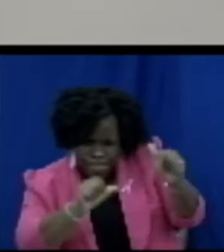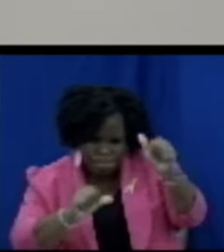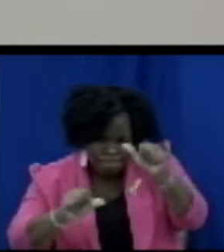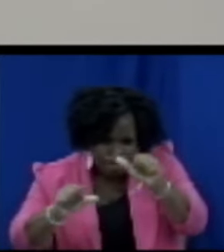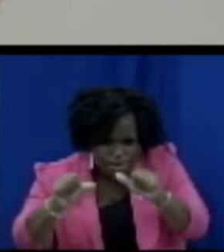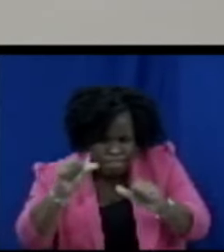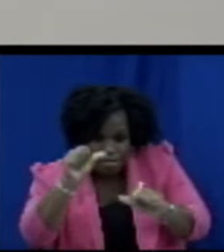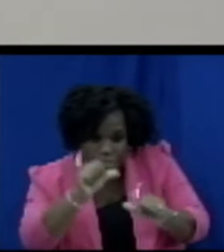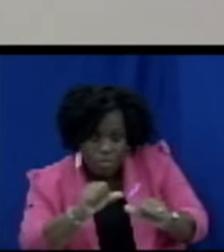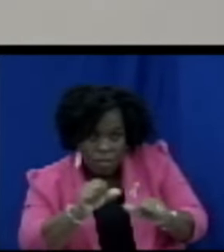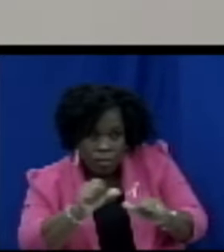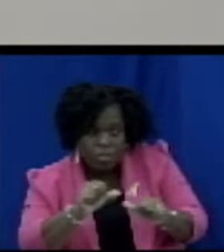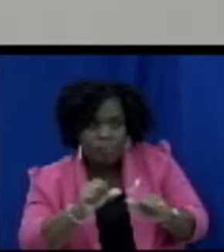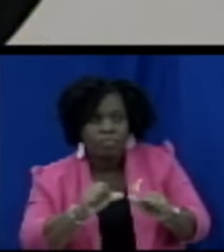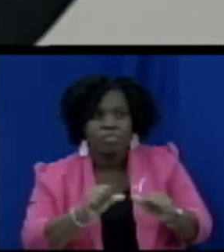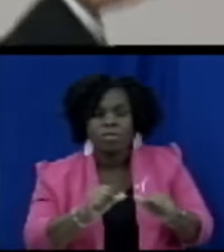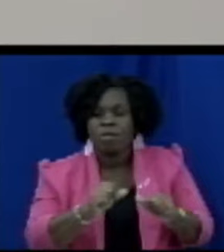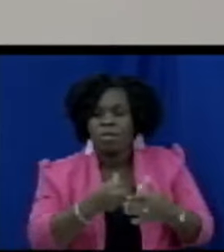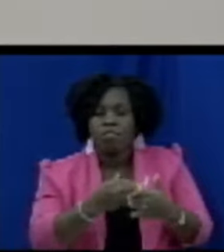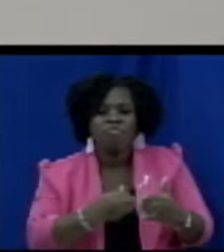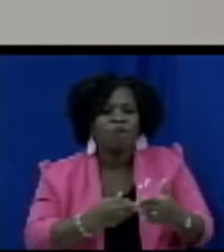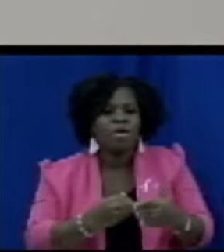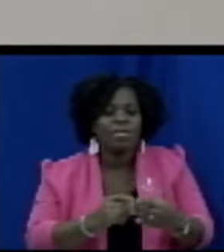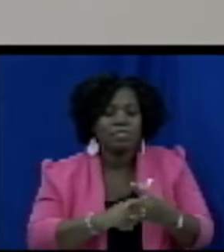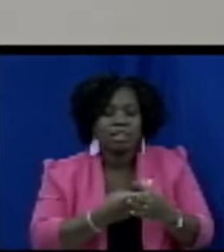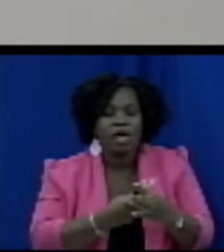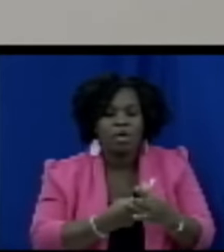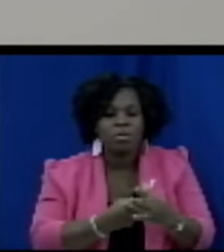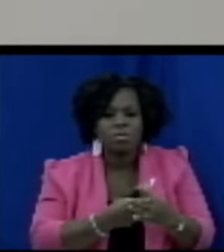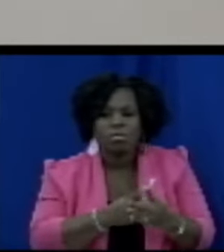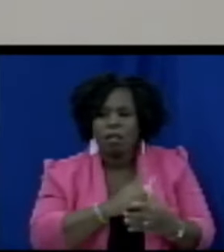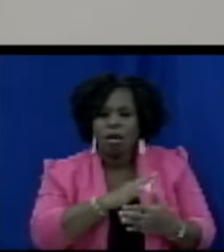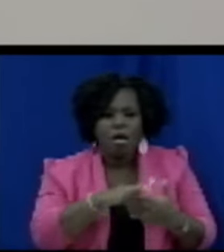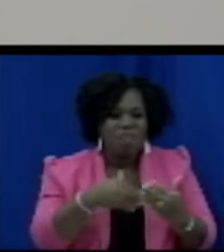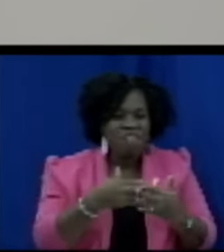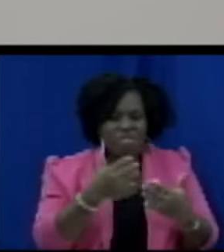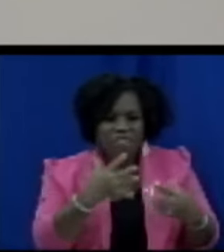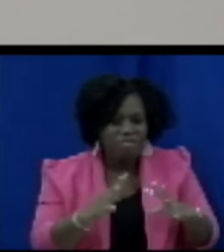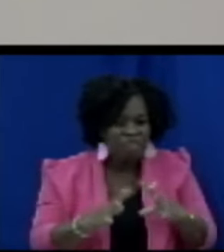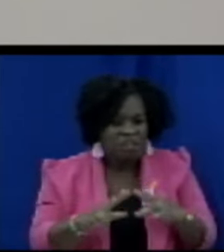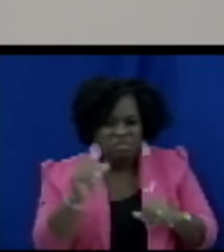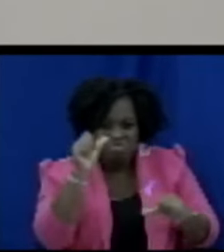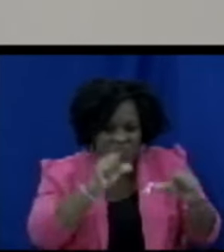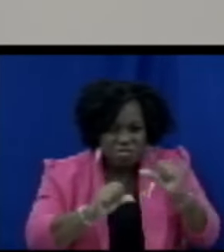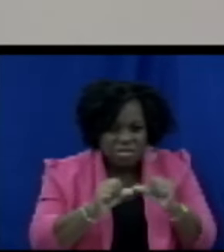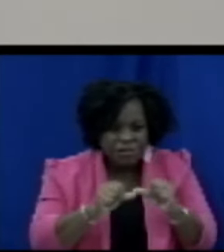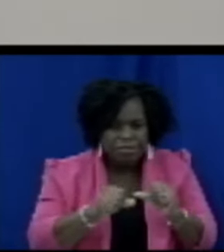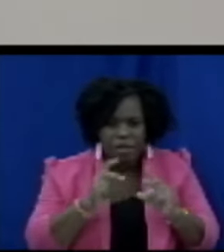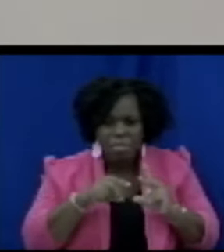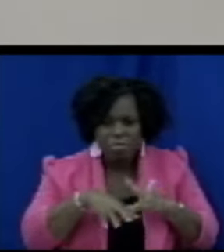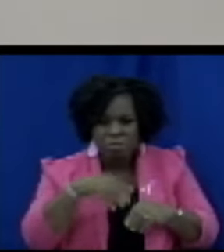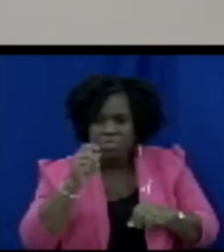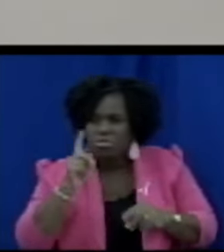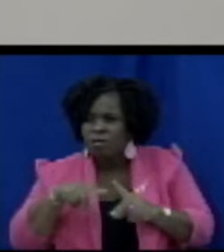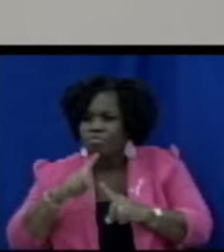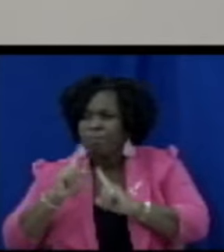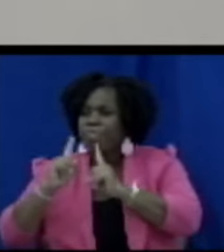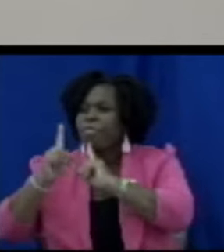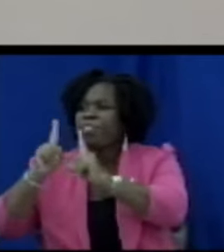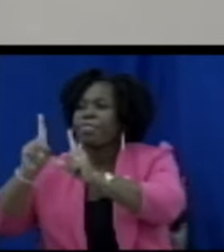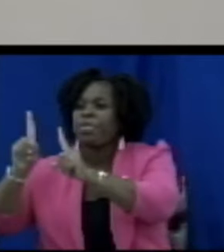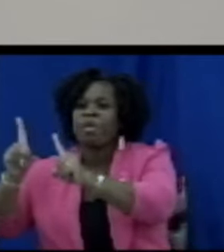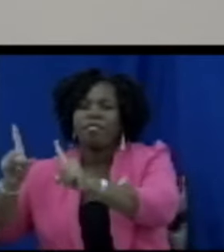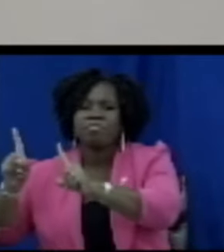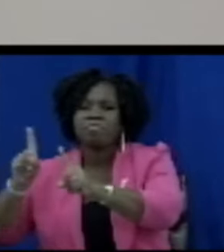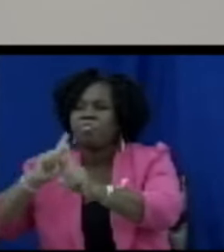the information is on the street and all kind of things are being said about that particular business because of the lack